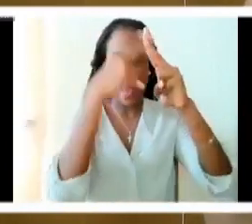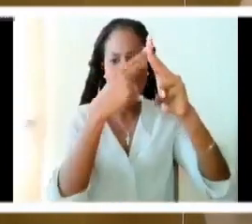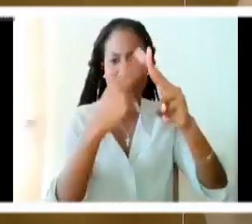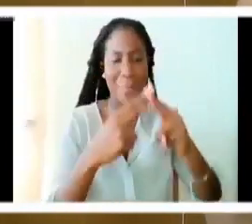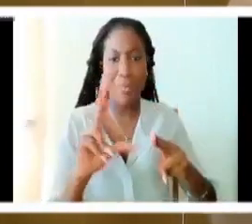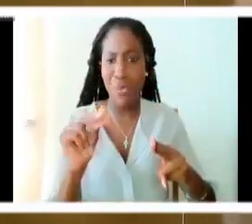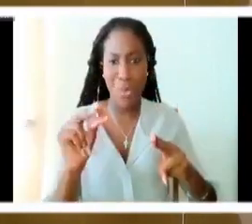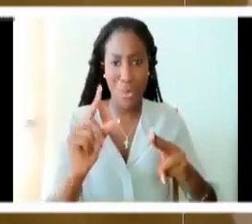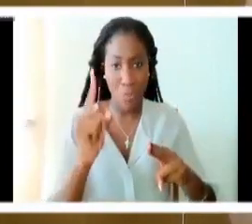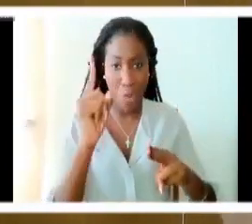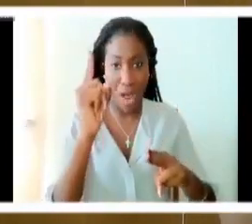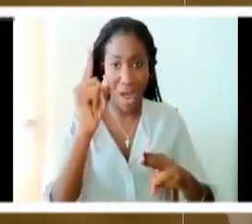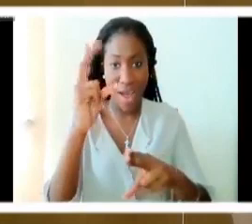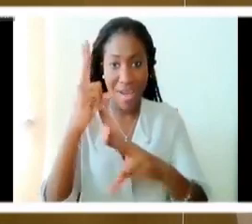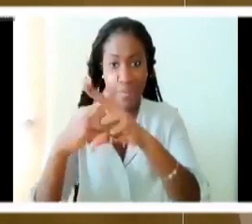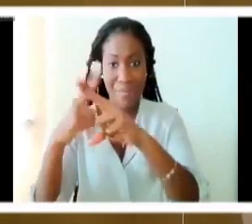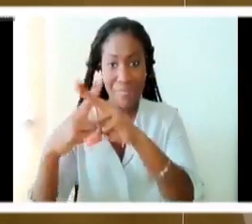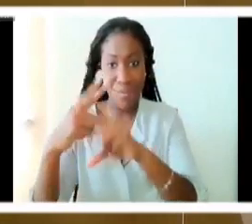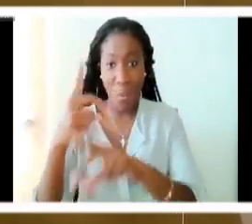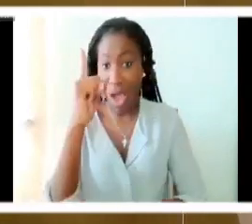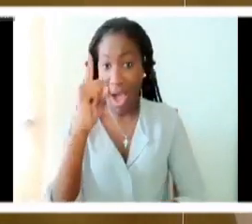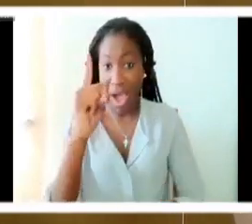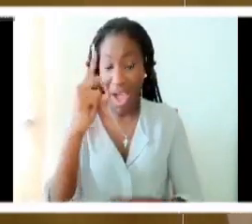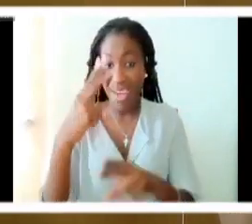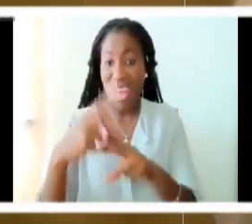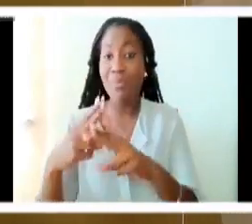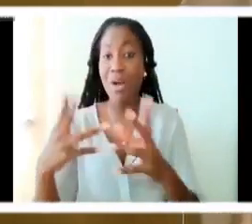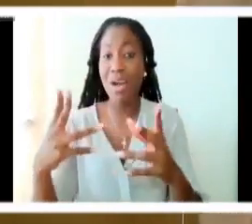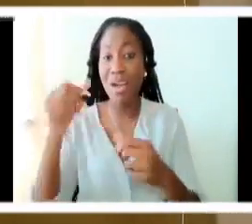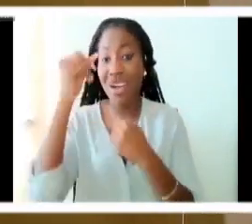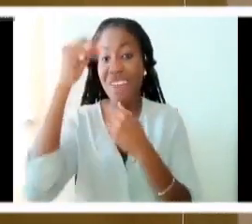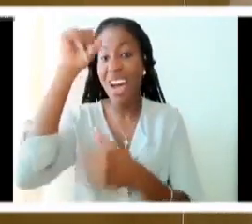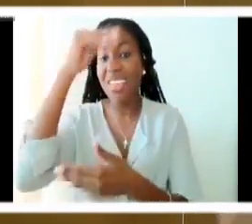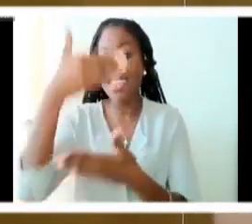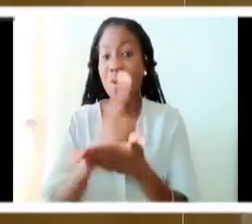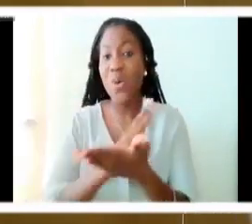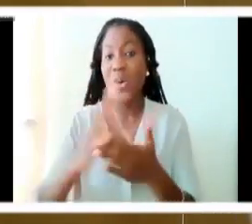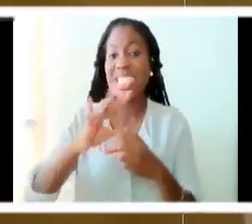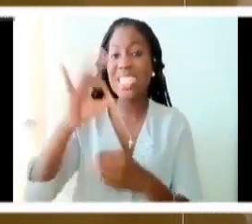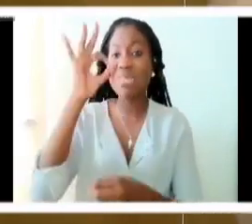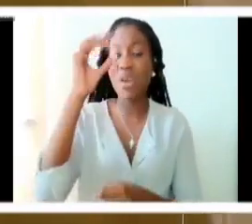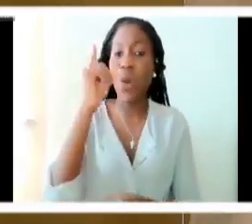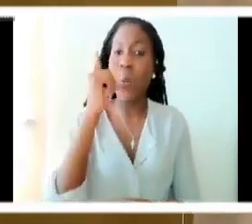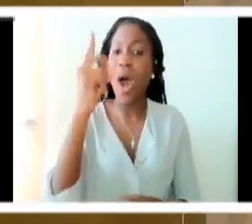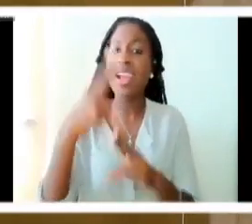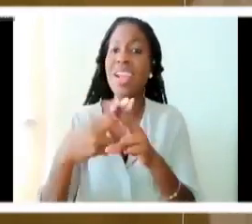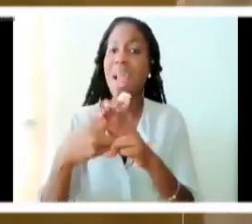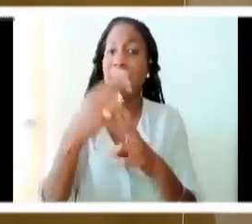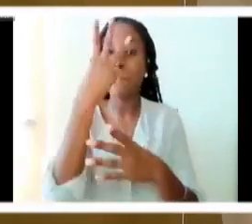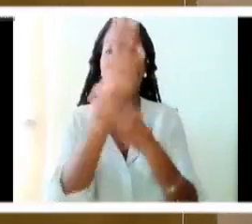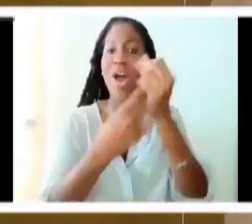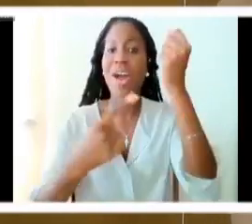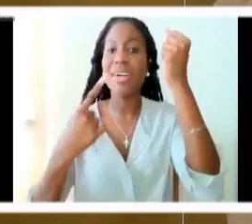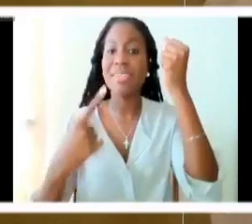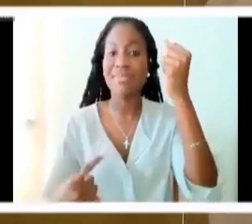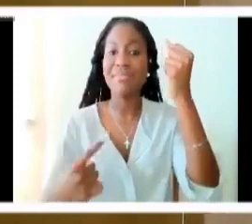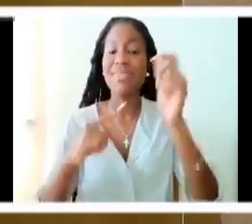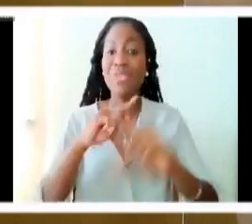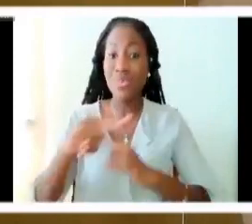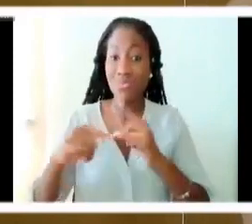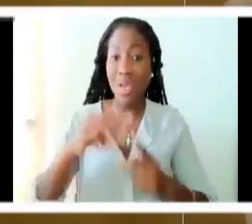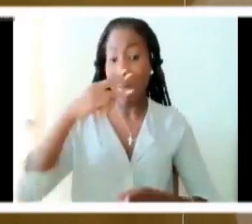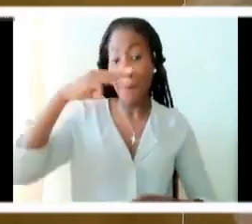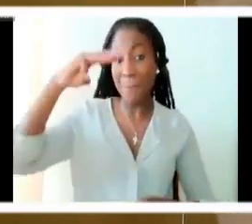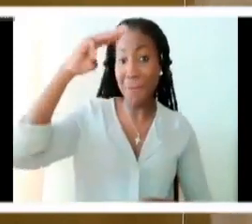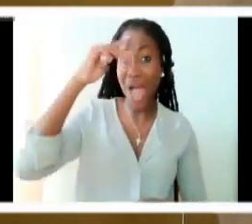a singular name the Father Son and Holy Spirit because we are Trinitarian people and from our baptism we were baptized into